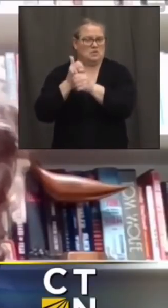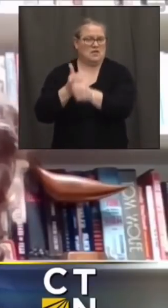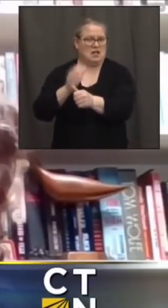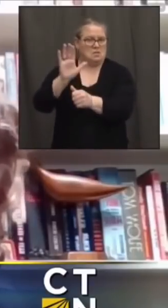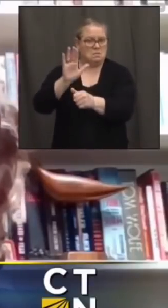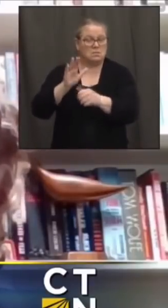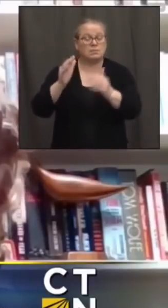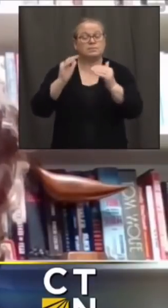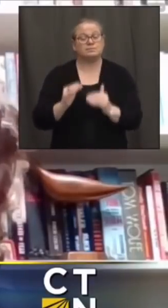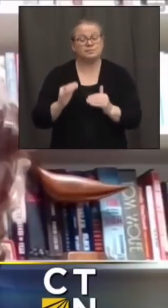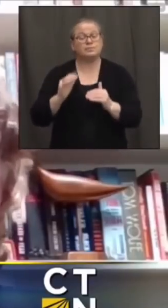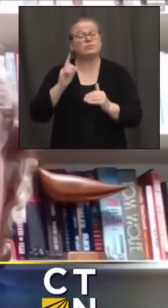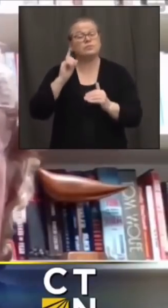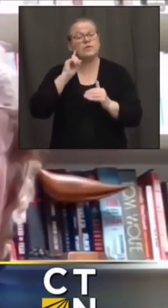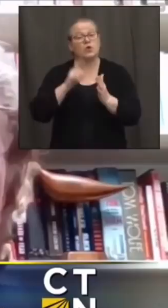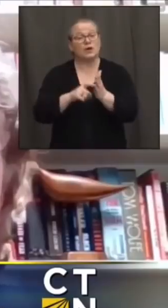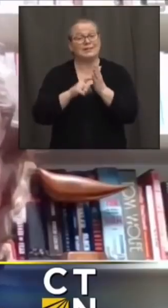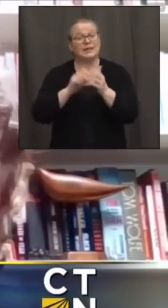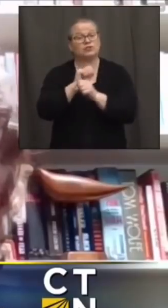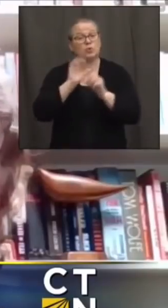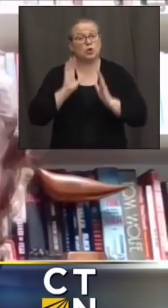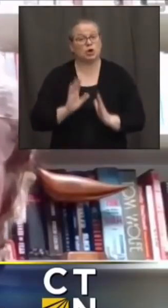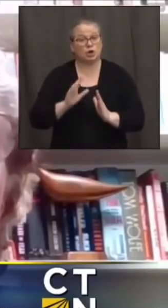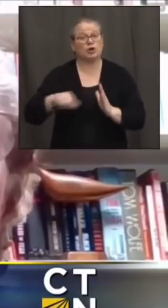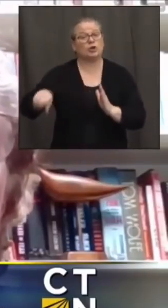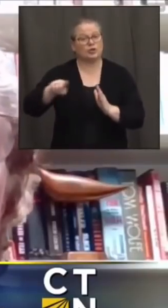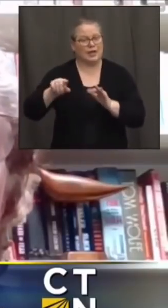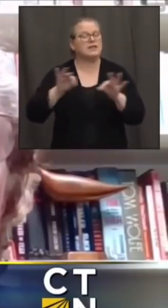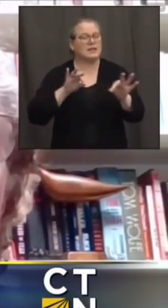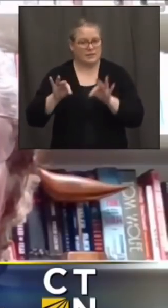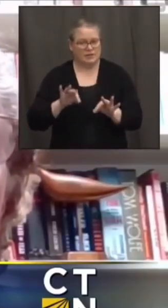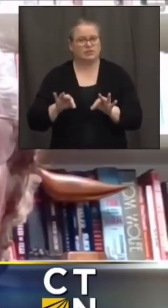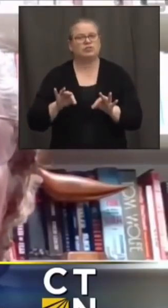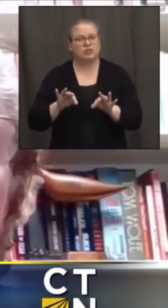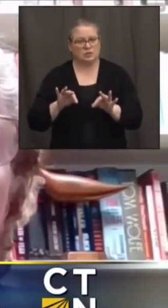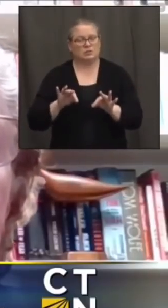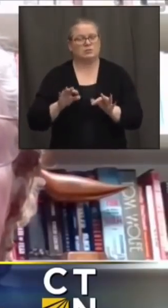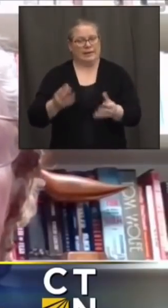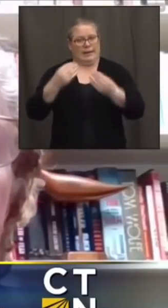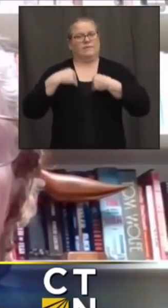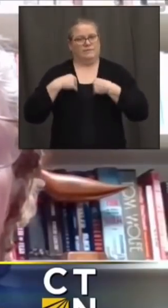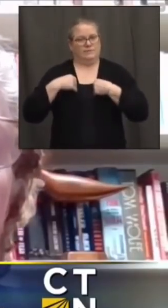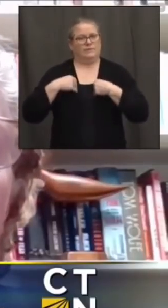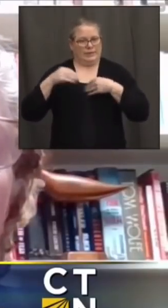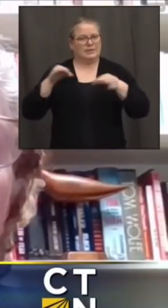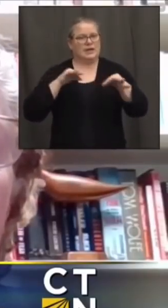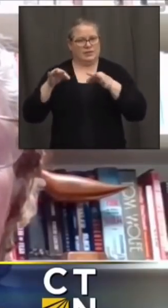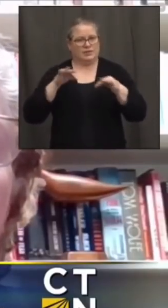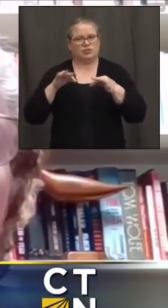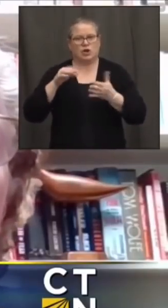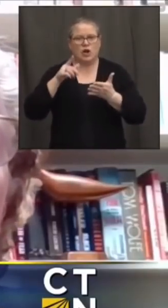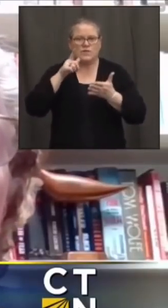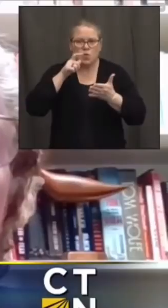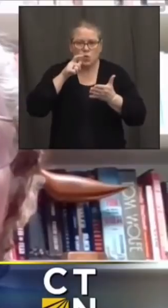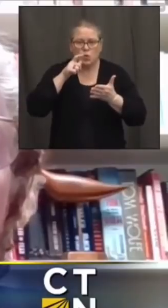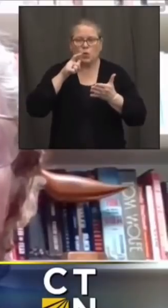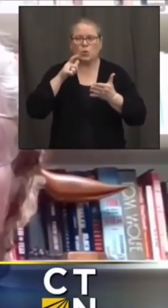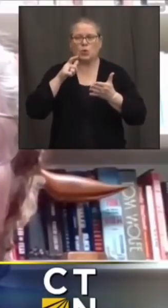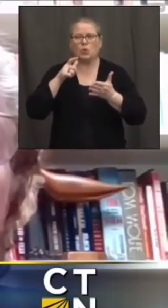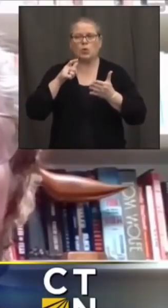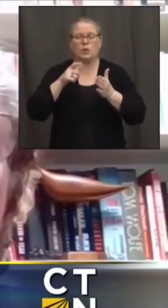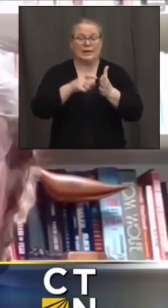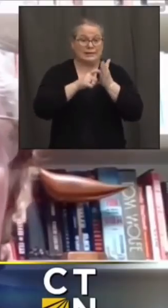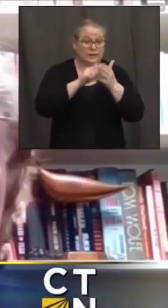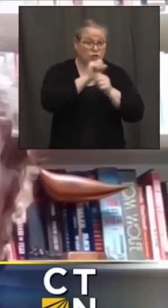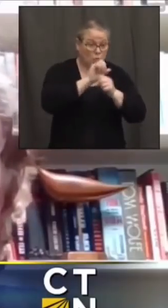workers they've also provided a definition of who is a frontline worker and and the essential